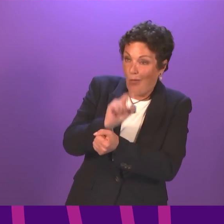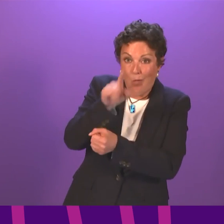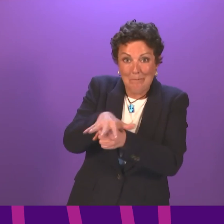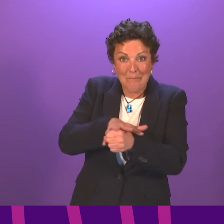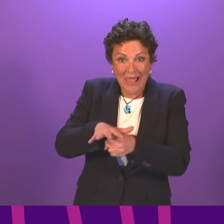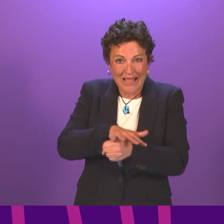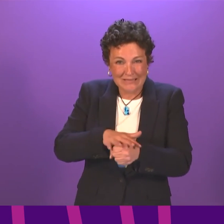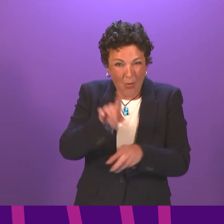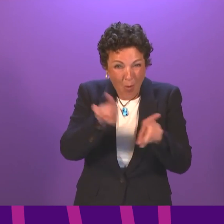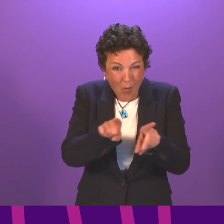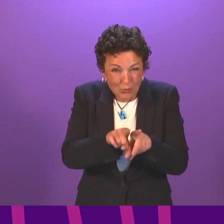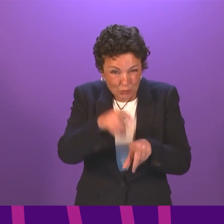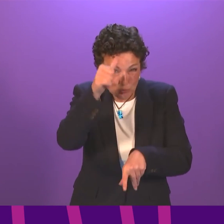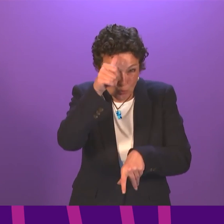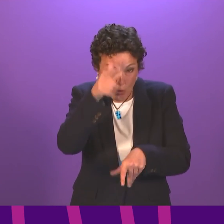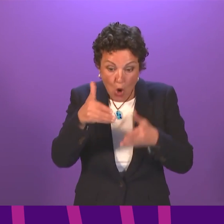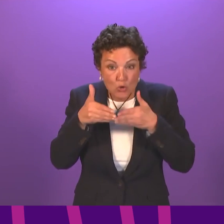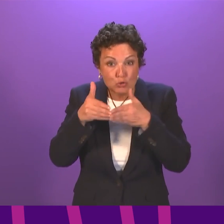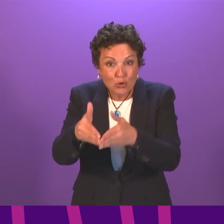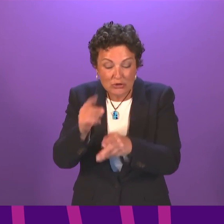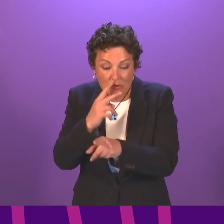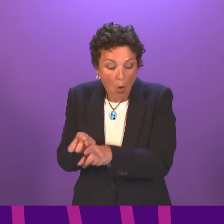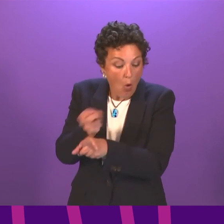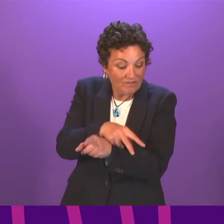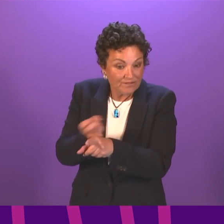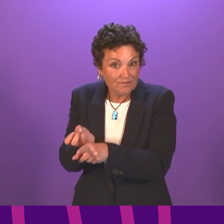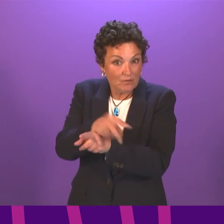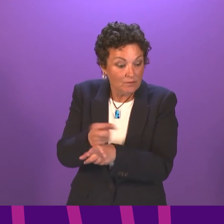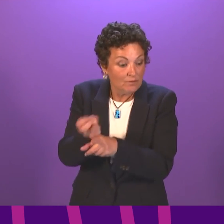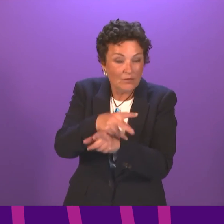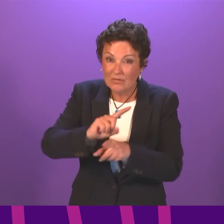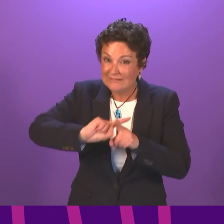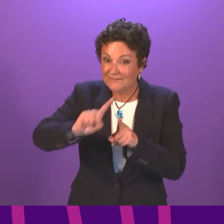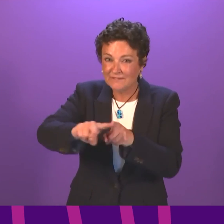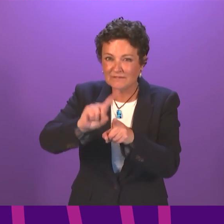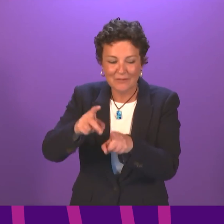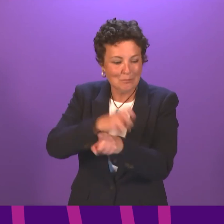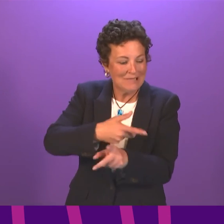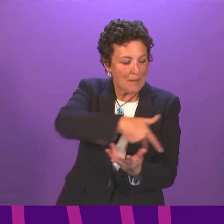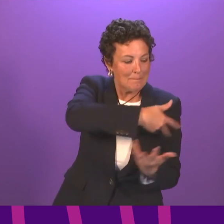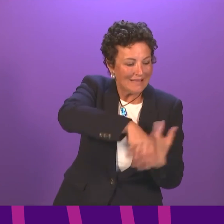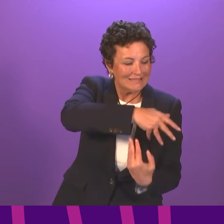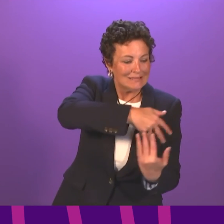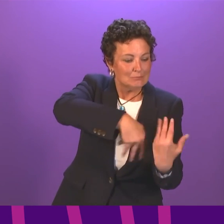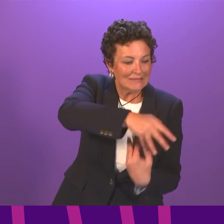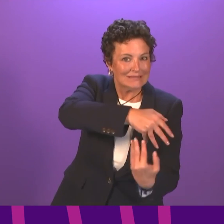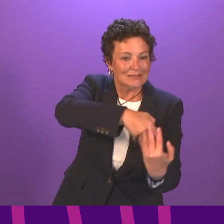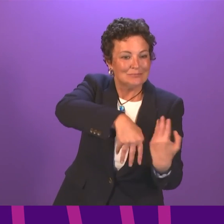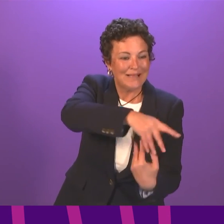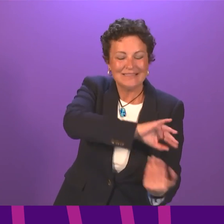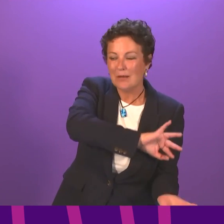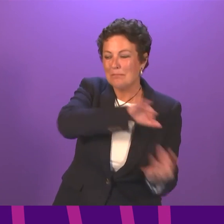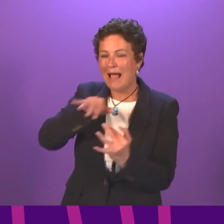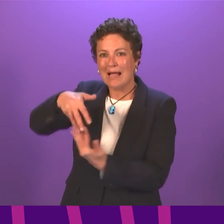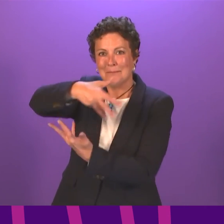is combined with the fact that cruises go to multiple locations and can disembark on multiple locations it increases the